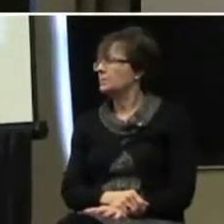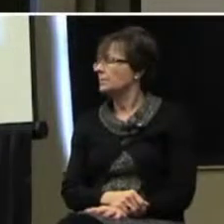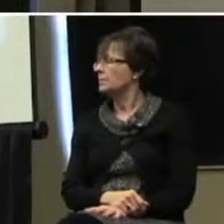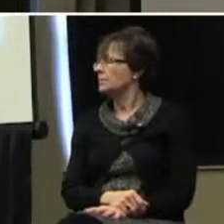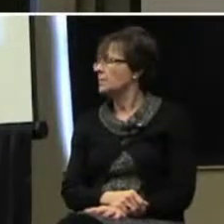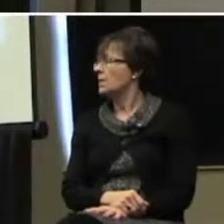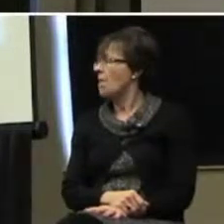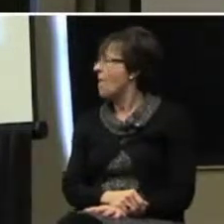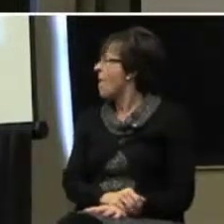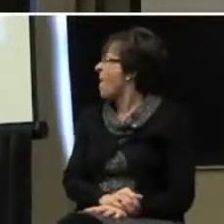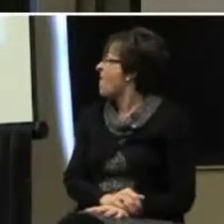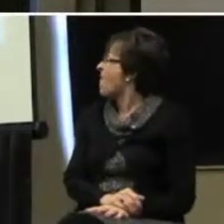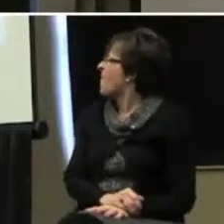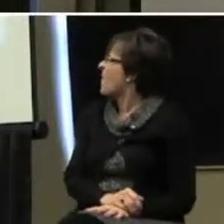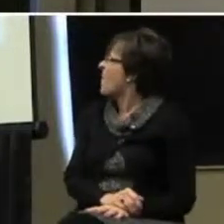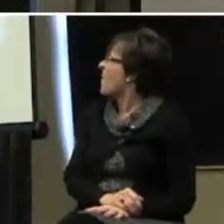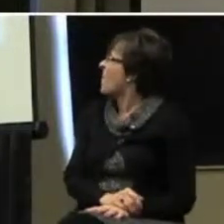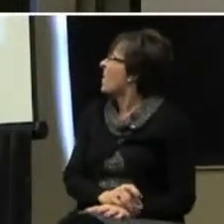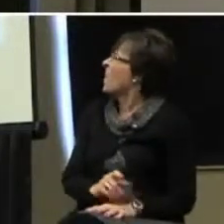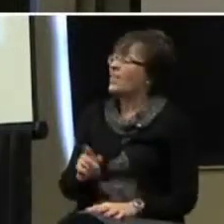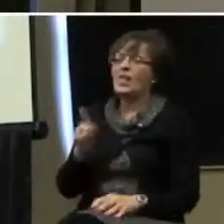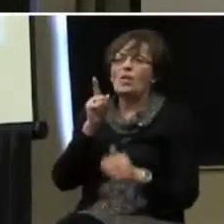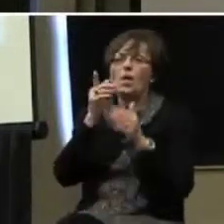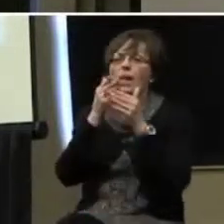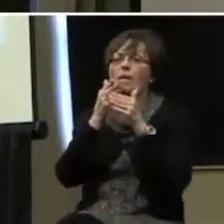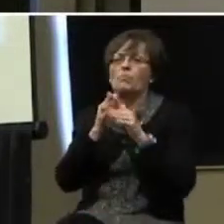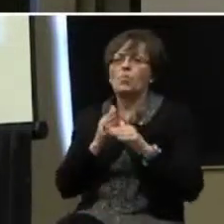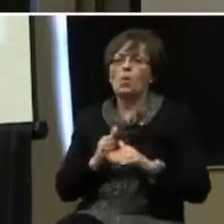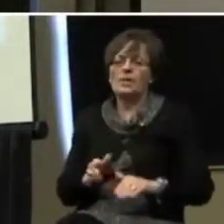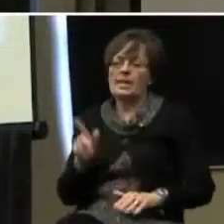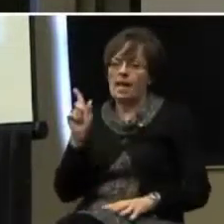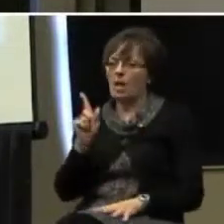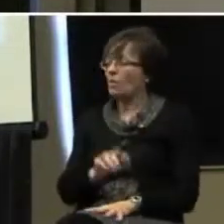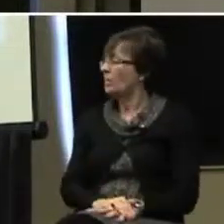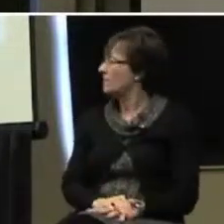Wow, we really broke this down for you guys, and you didn't need this broken down to do.